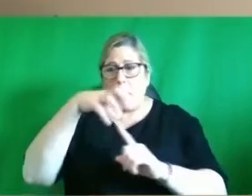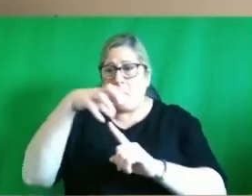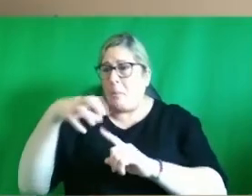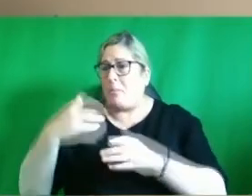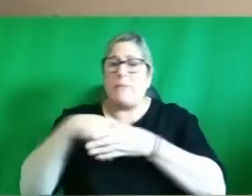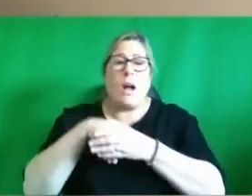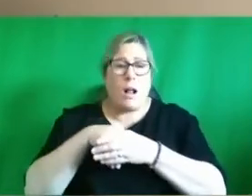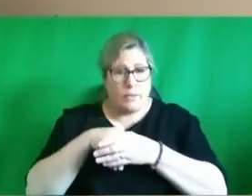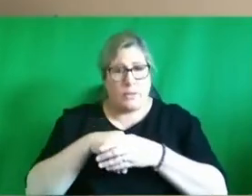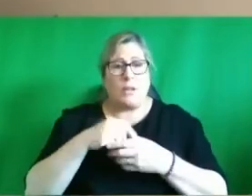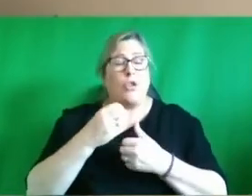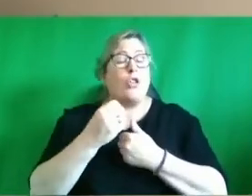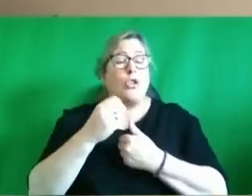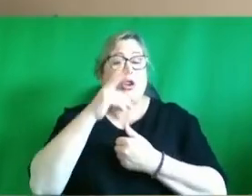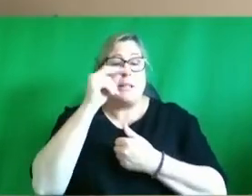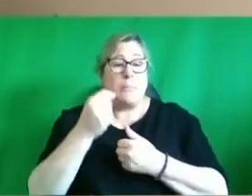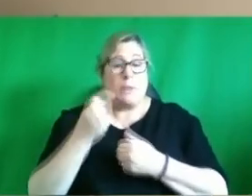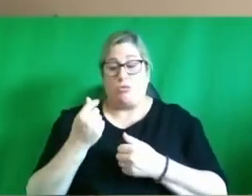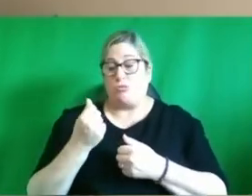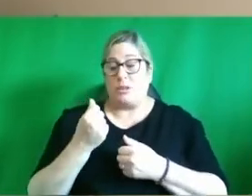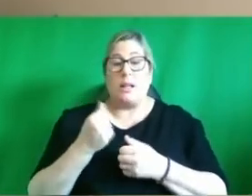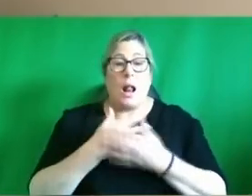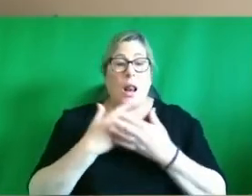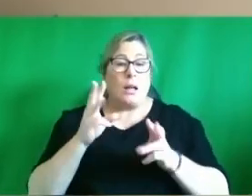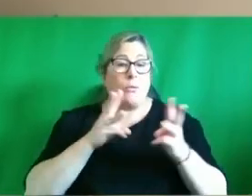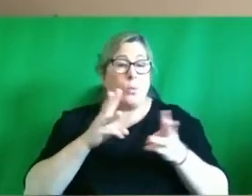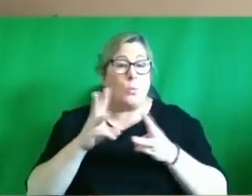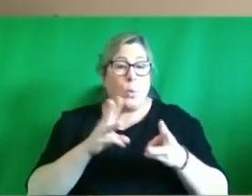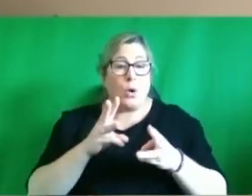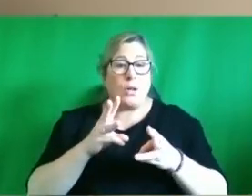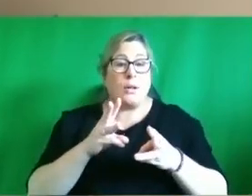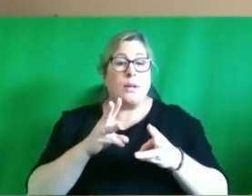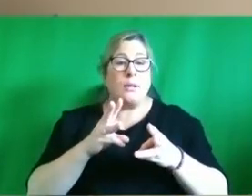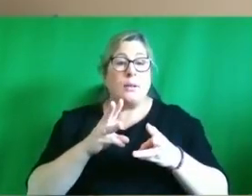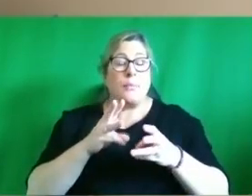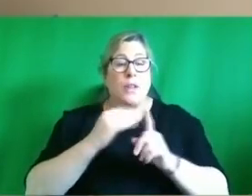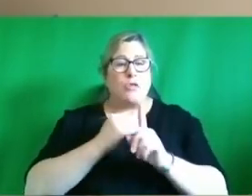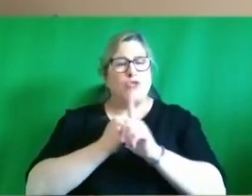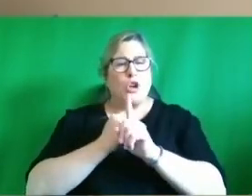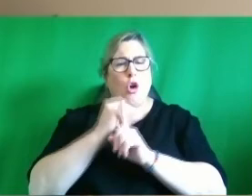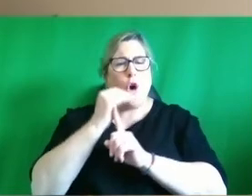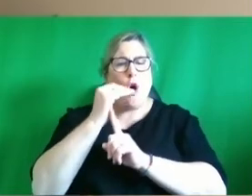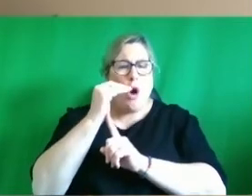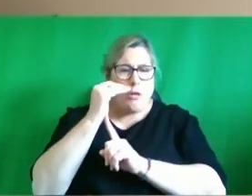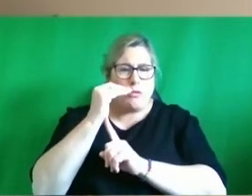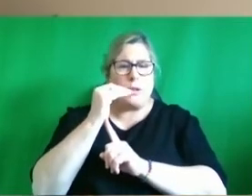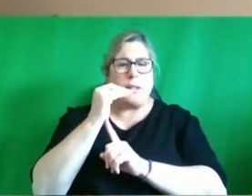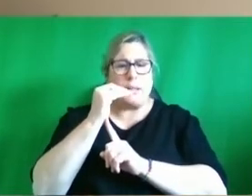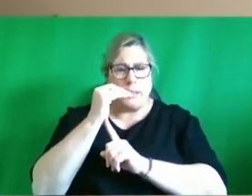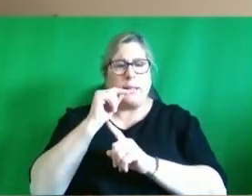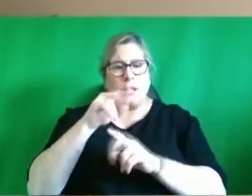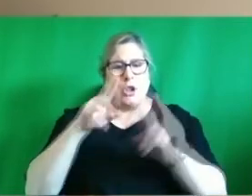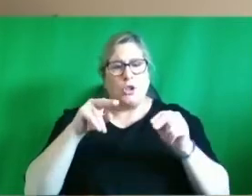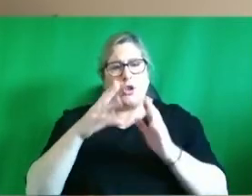give another example in recent times a lot of work has been done in terms of the recovery colleges this is a new model of care for mental health